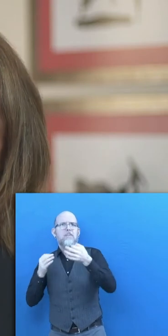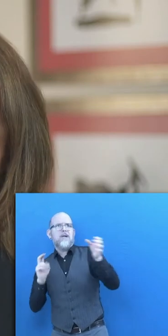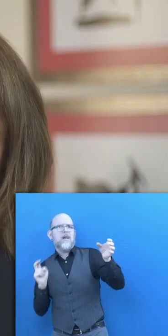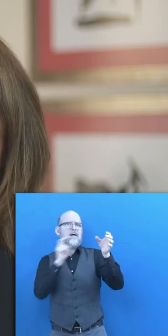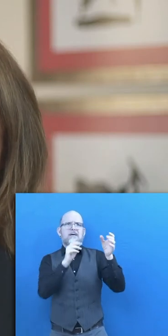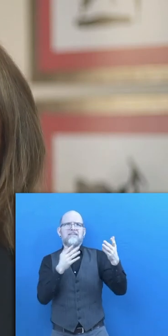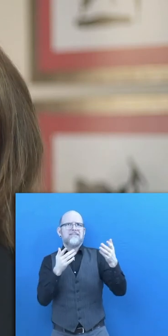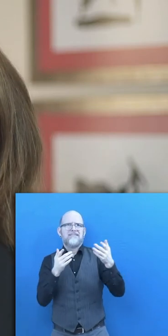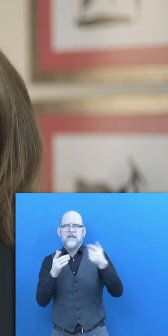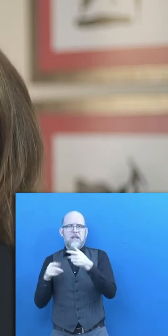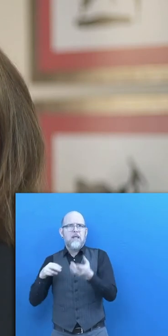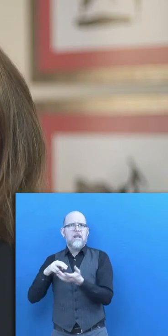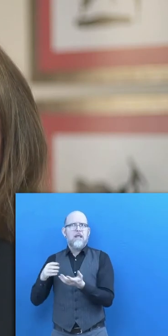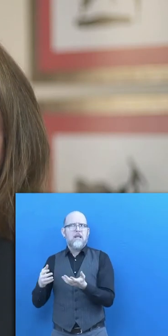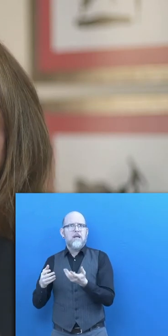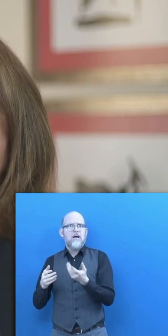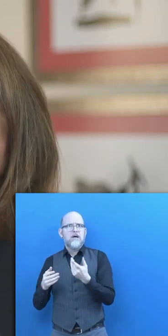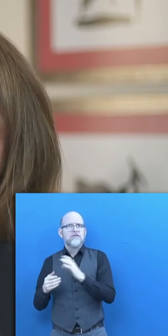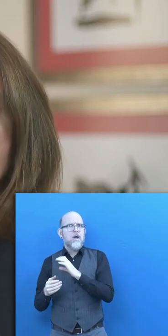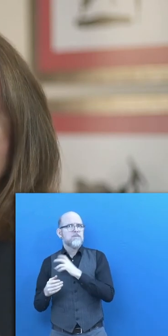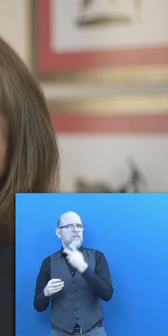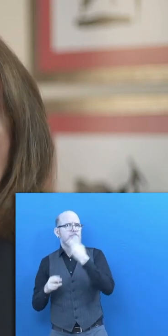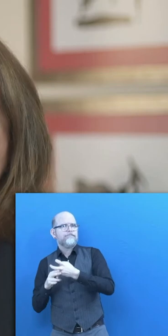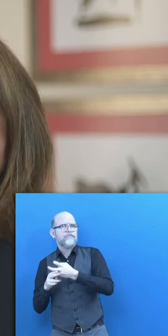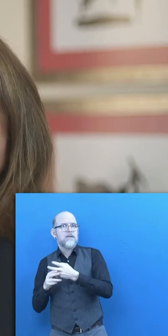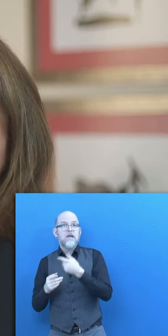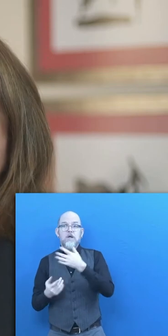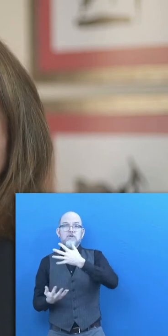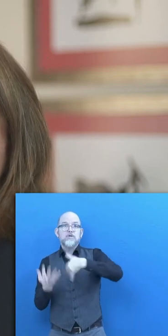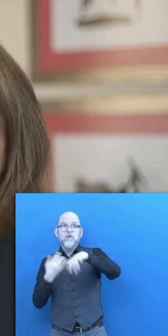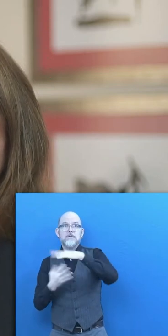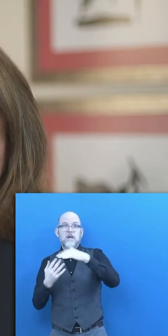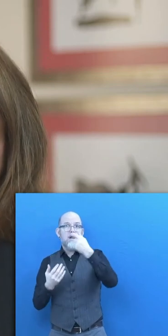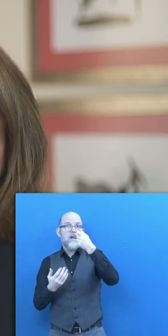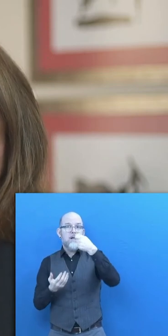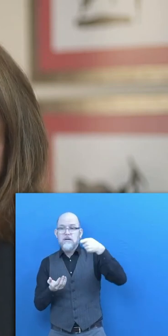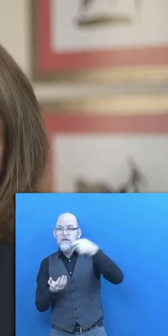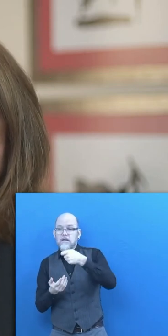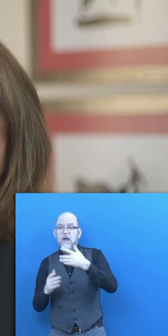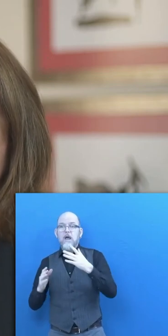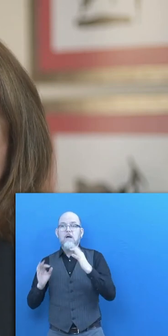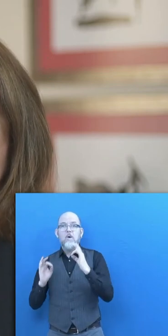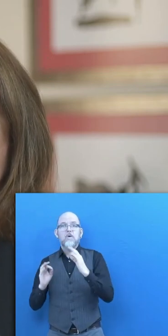less labor stability and may not have access to work benefits.